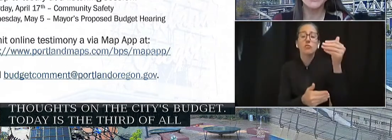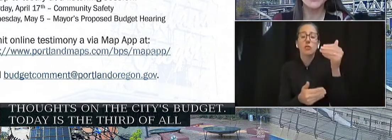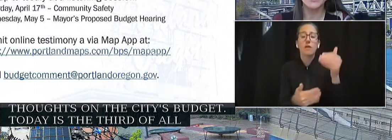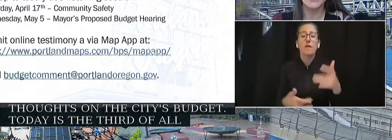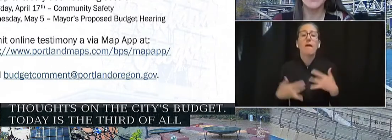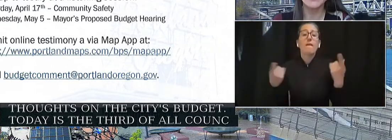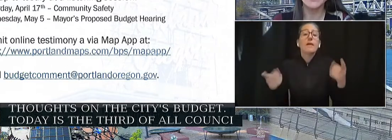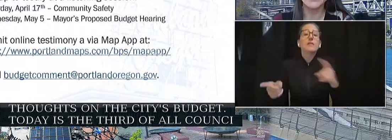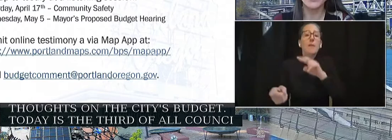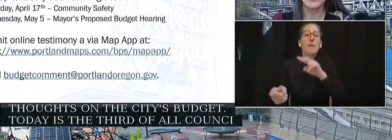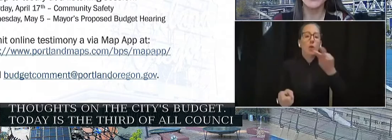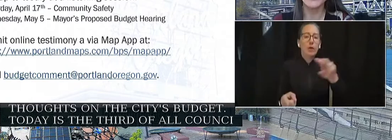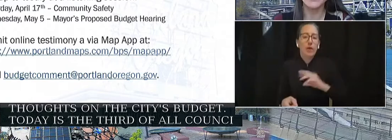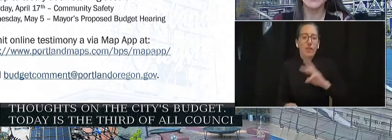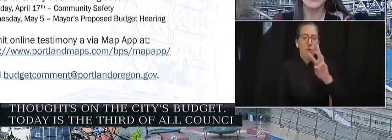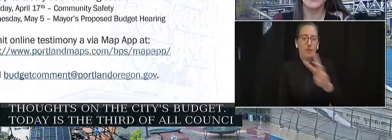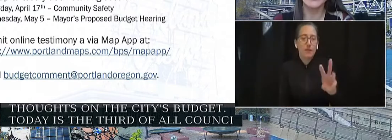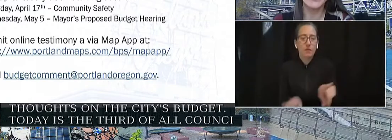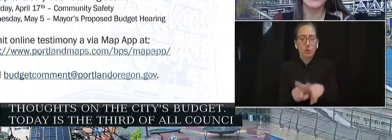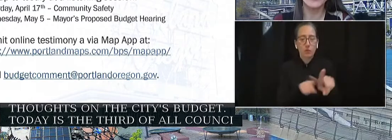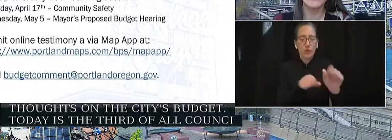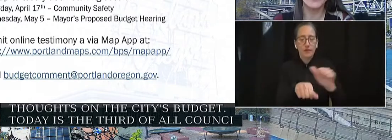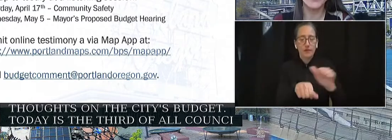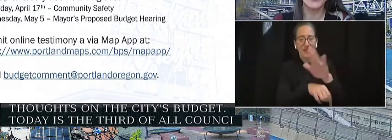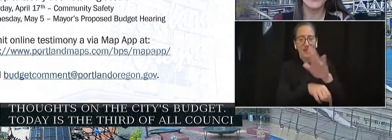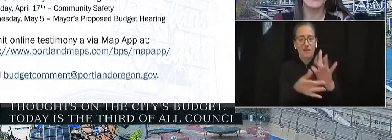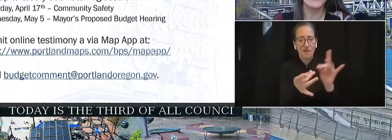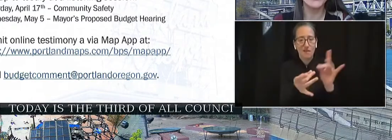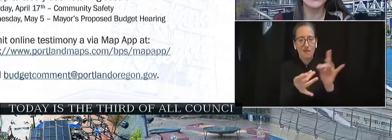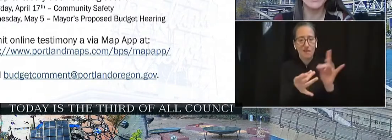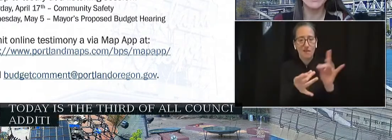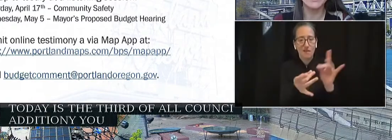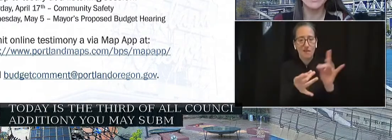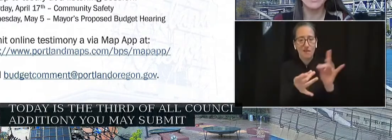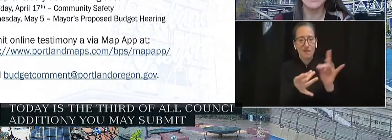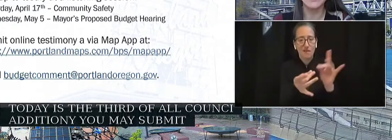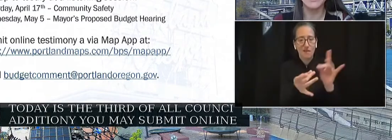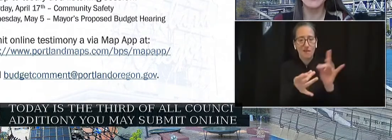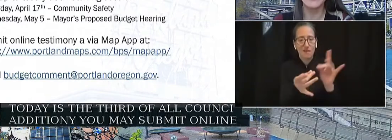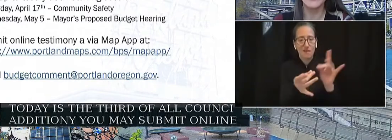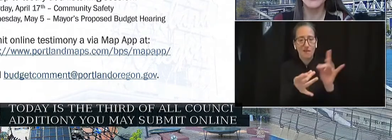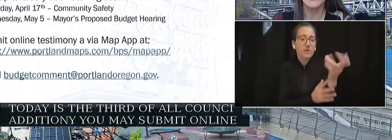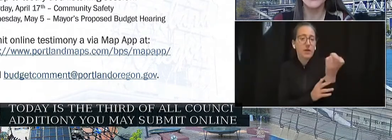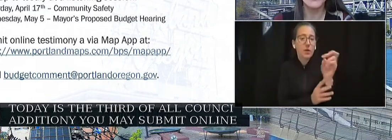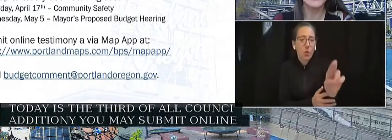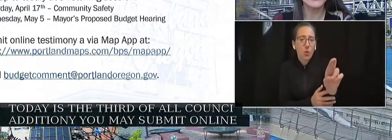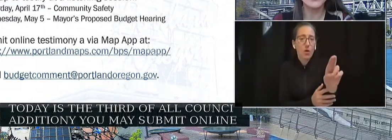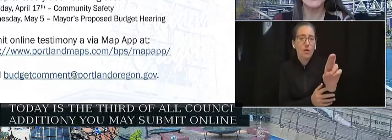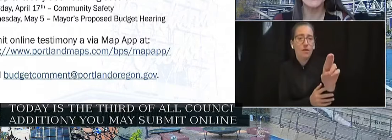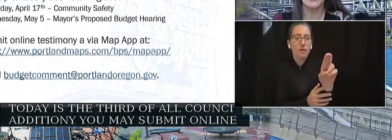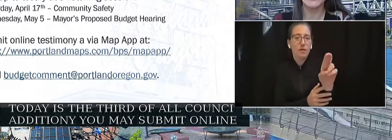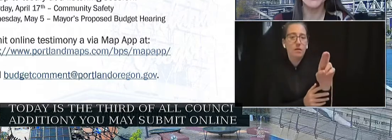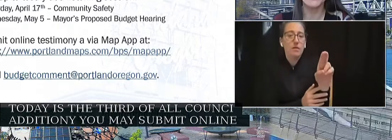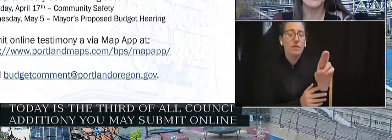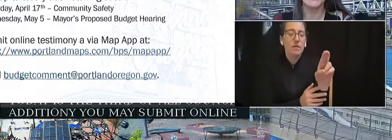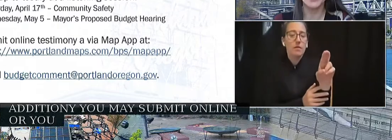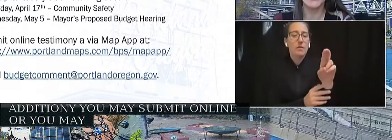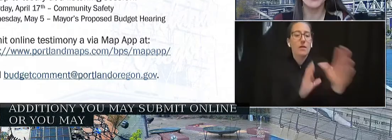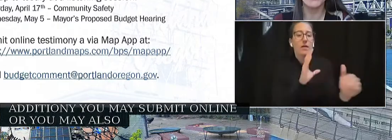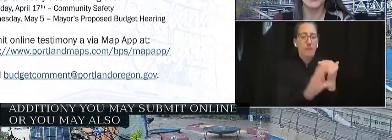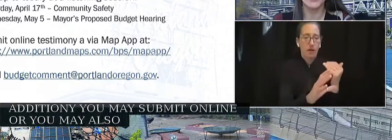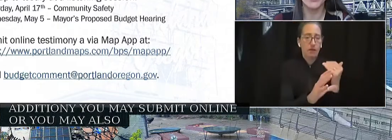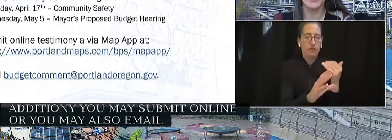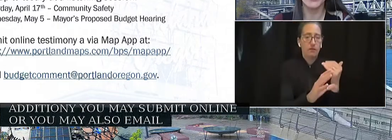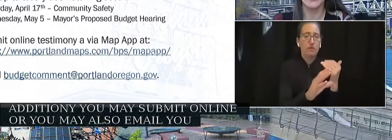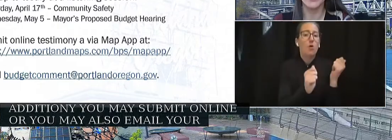Additionally, may submit online testimony by visiting our website or via the Portland Maps website as listed on the slide, or you may also email your comment to